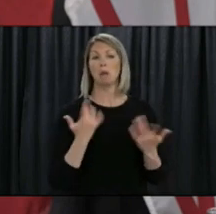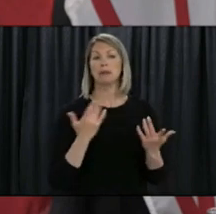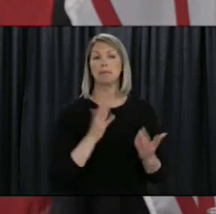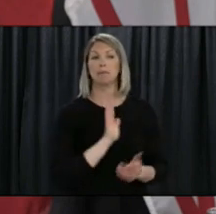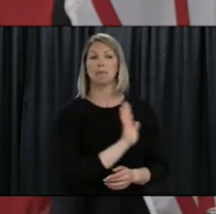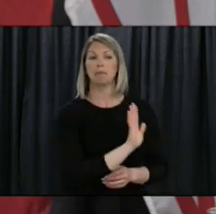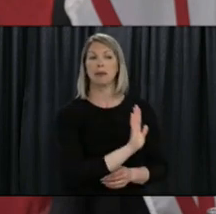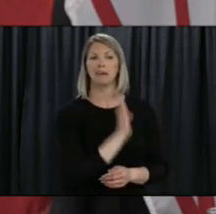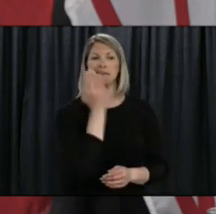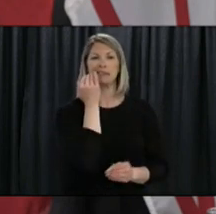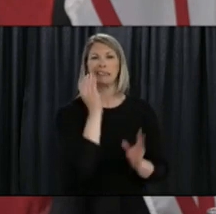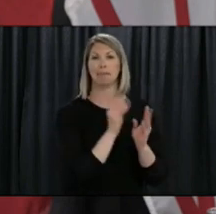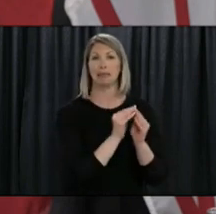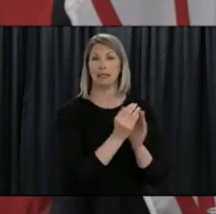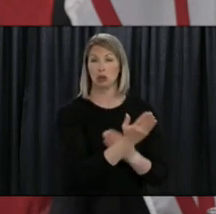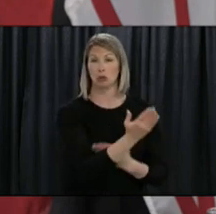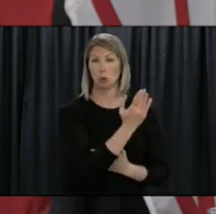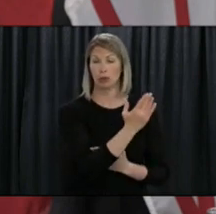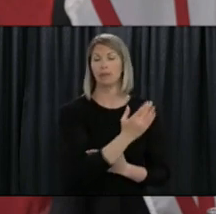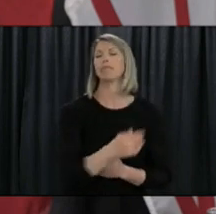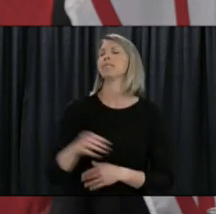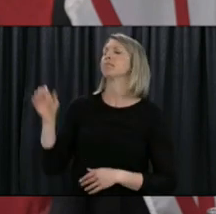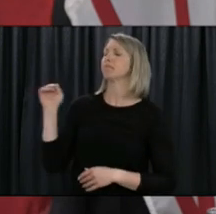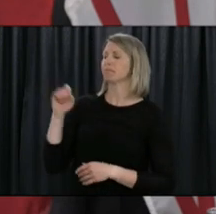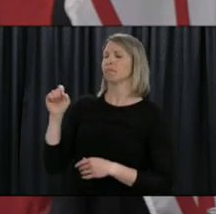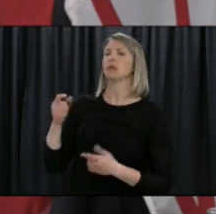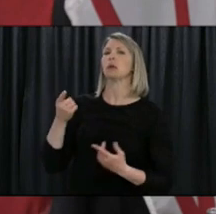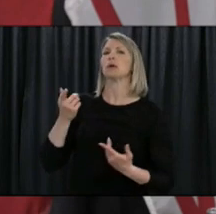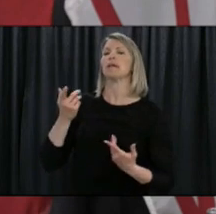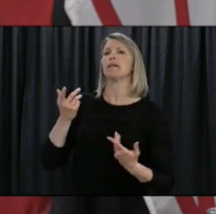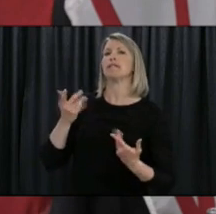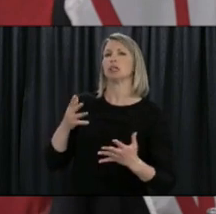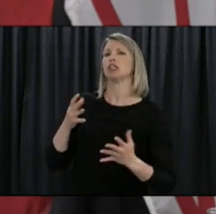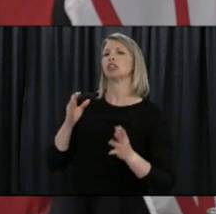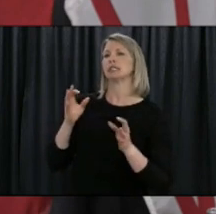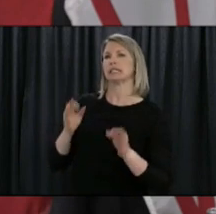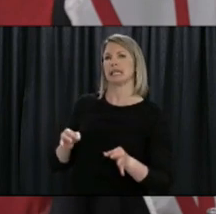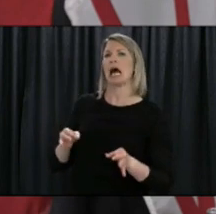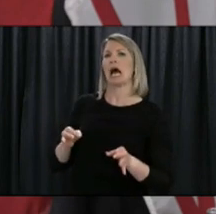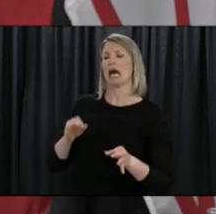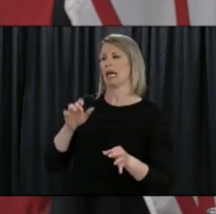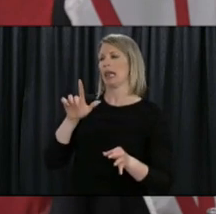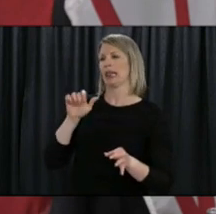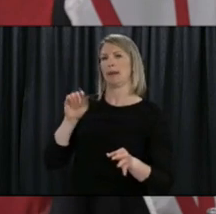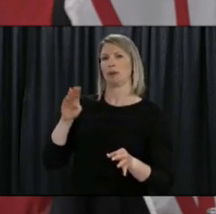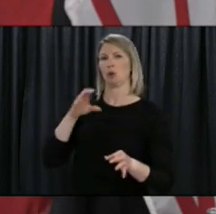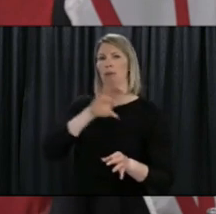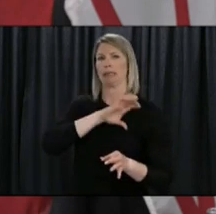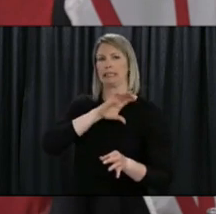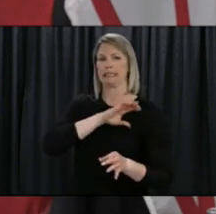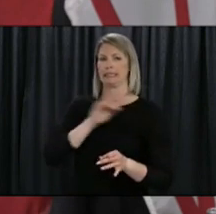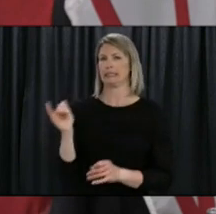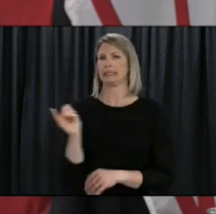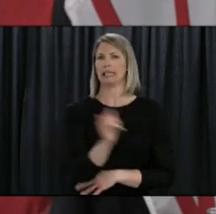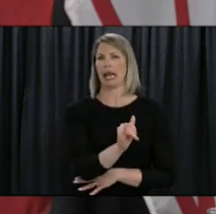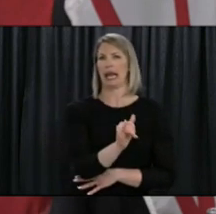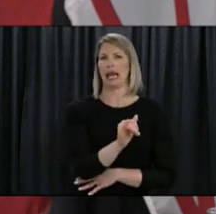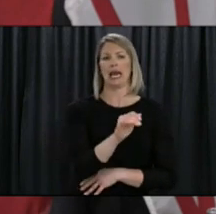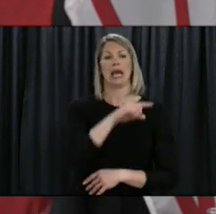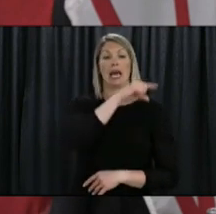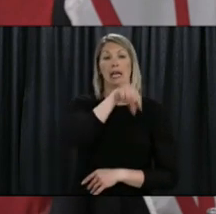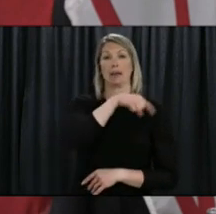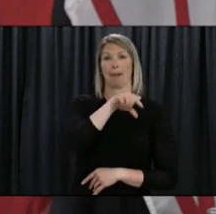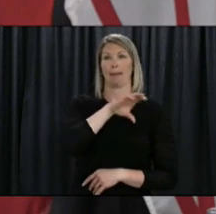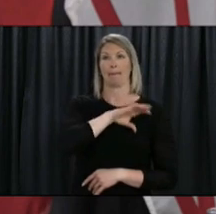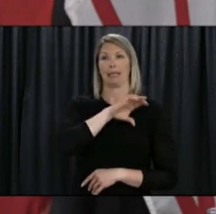keep the RNC there the Quebec police force they've moved out of there as of May to 31st so we've agreed now that given where